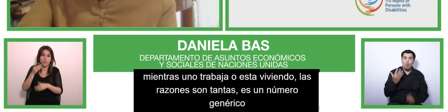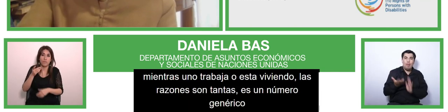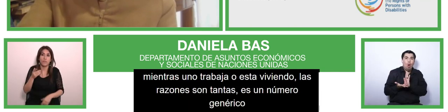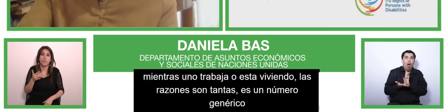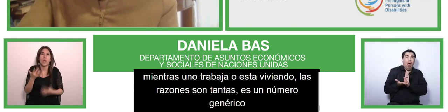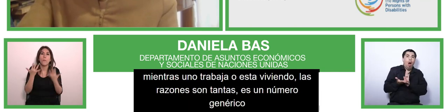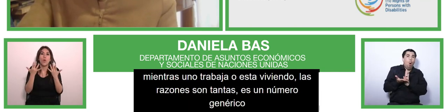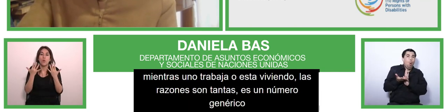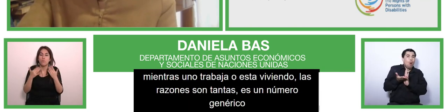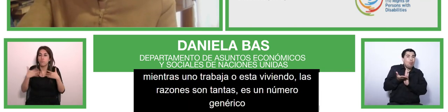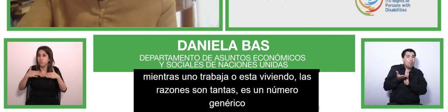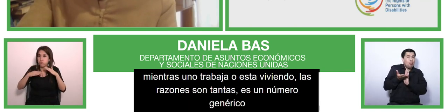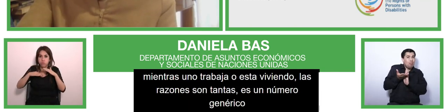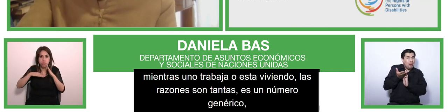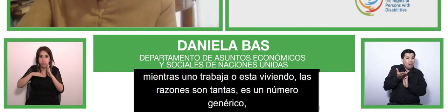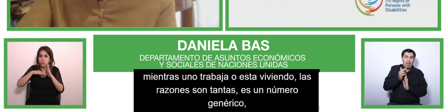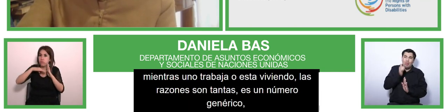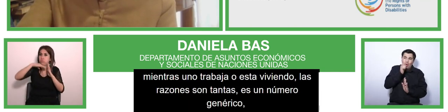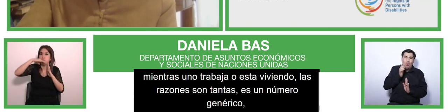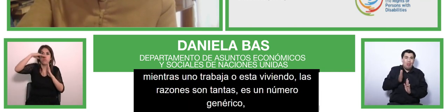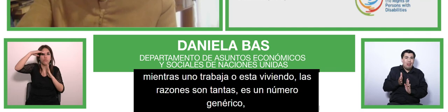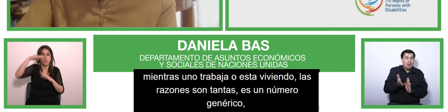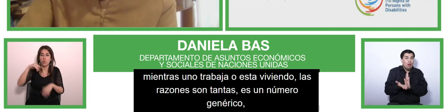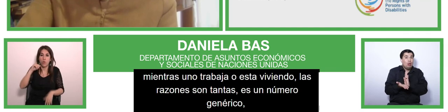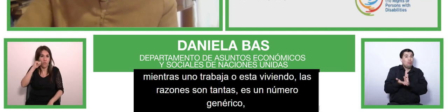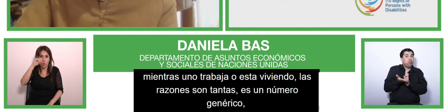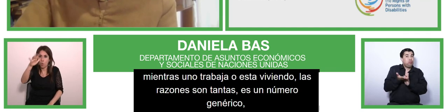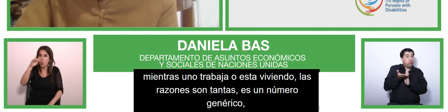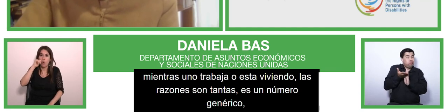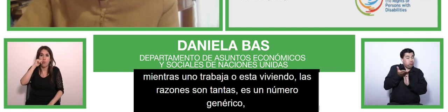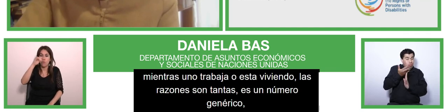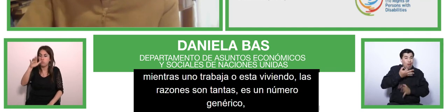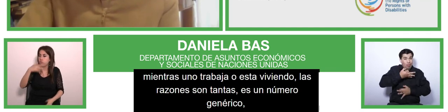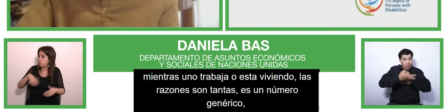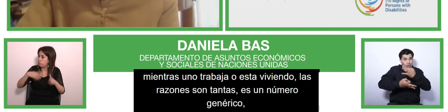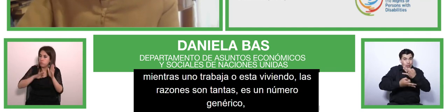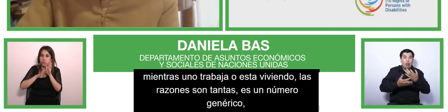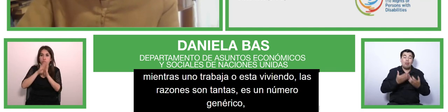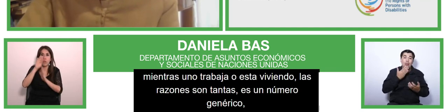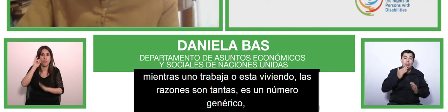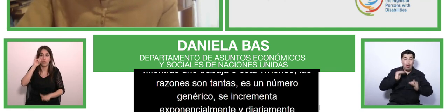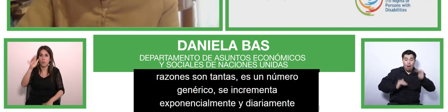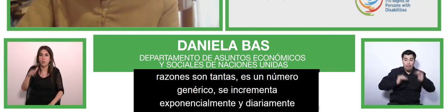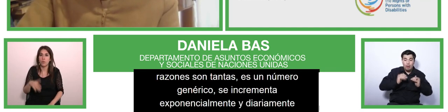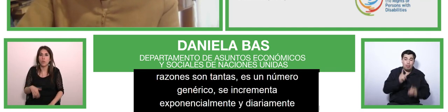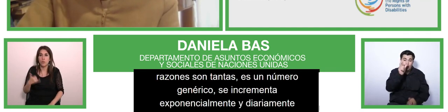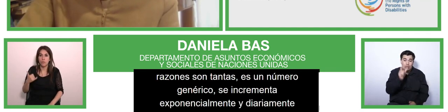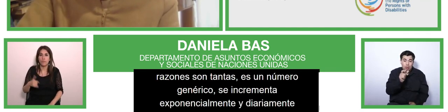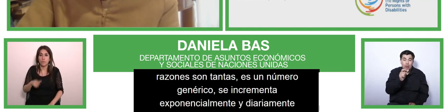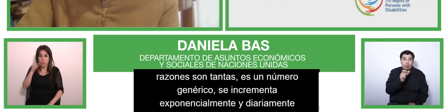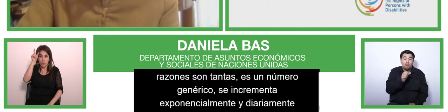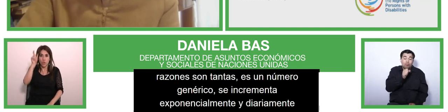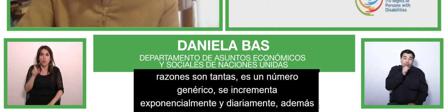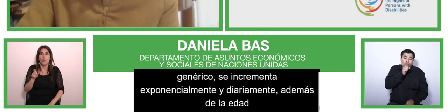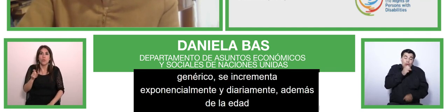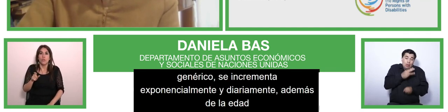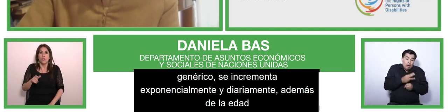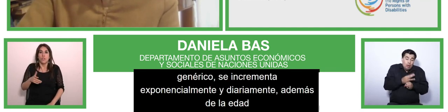mentioned now, besides the age that unfortunately with it often brings also disabling conditions.